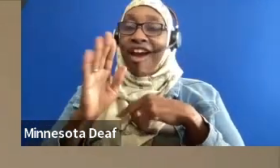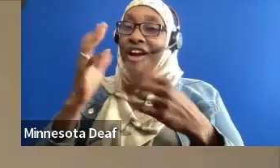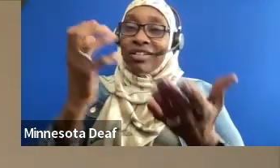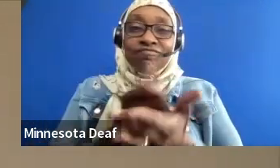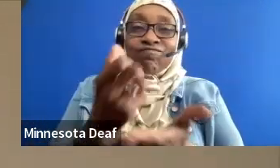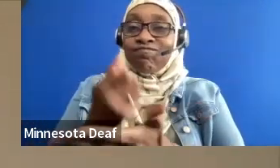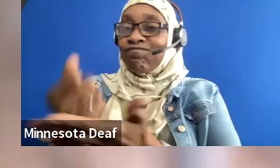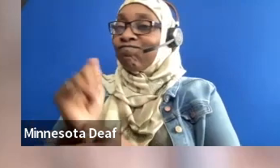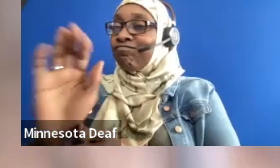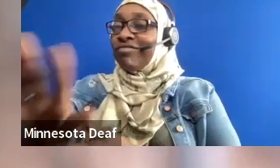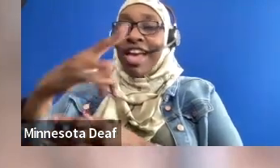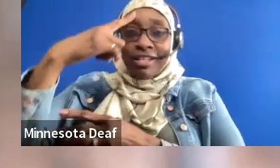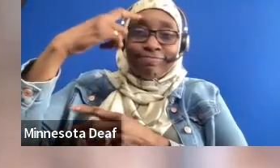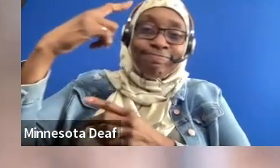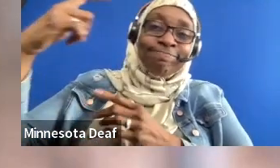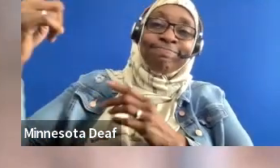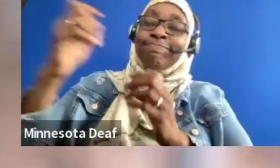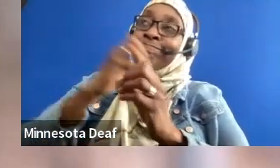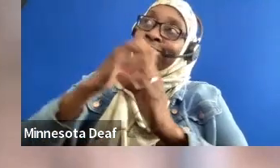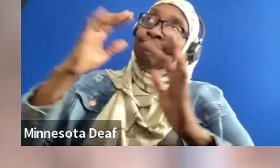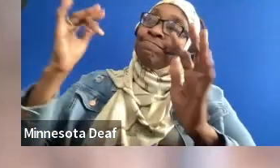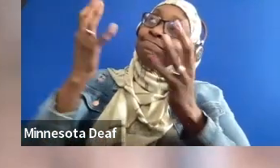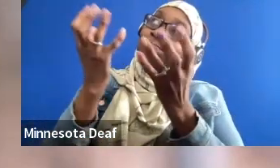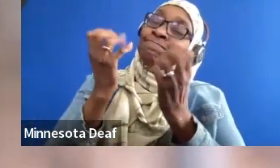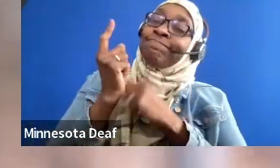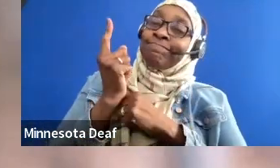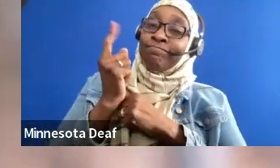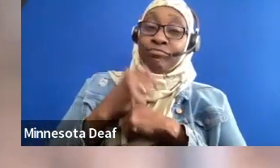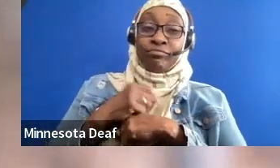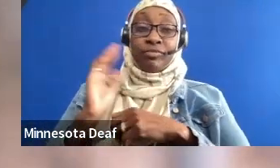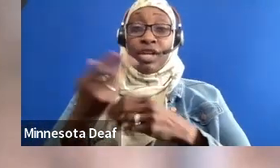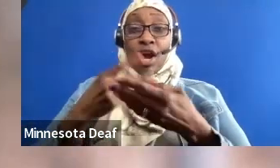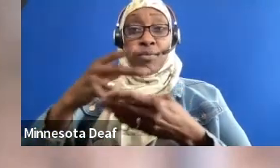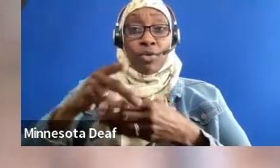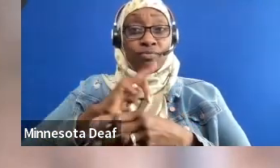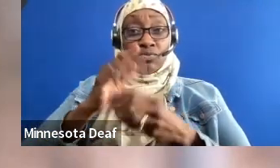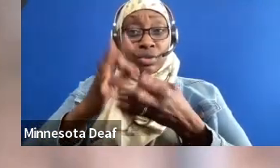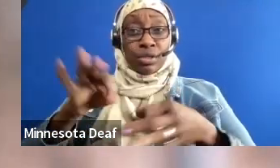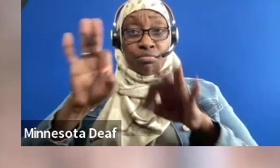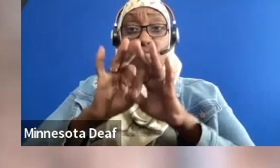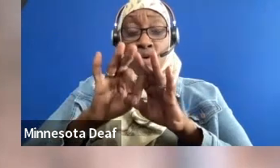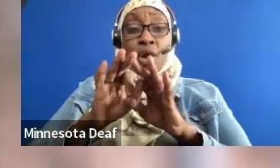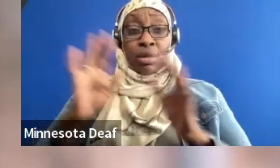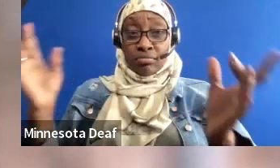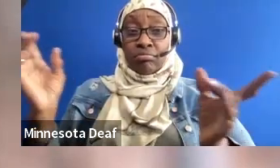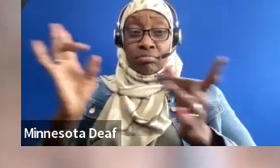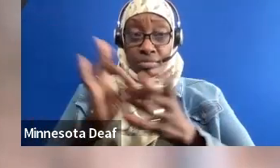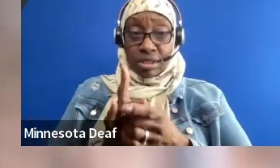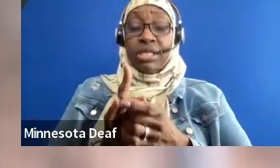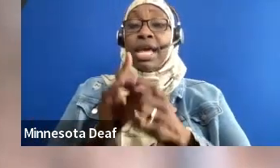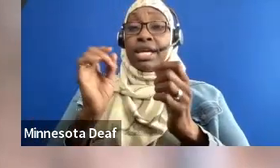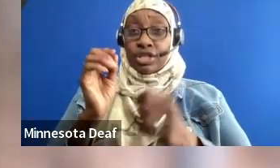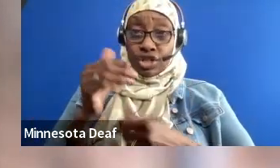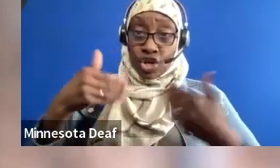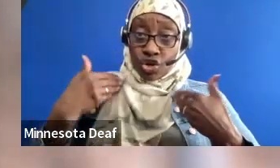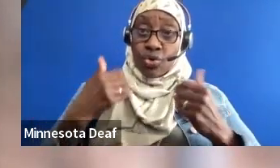dreams. Our career readiness program is really important. It's directly in line with PYD's mission to enable youth with disabilities to lead self-determined